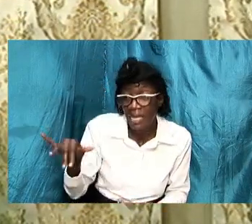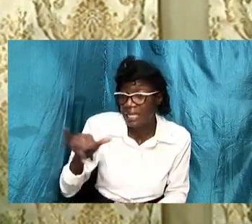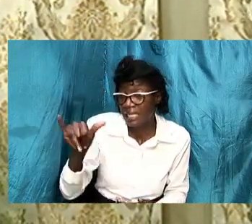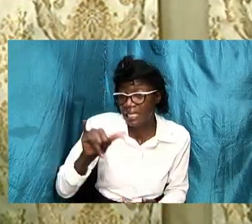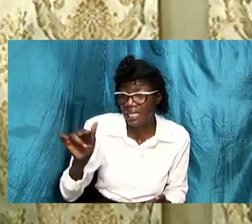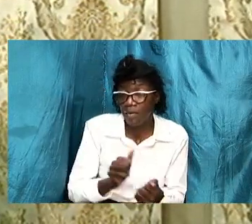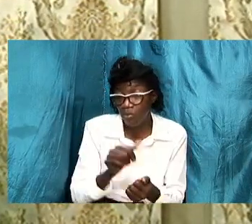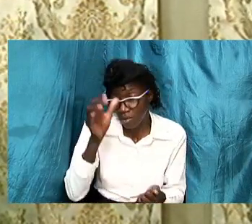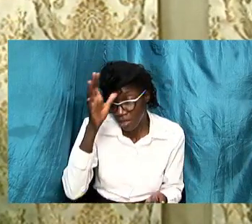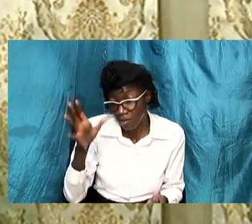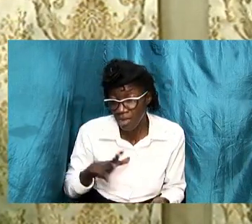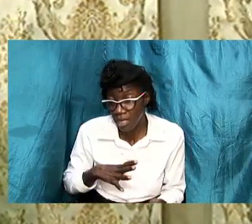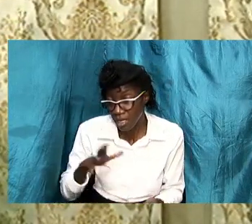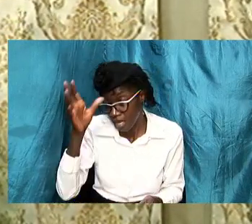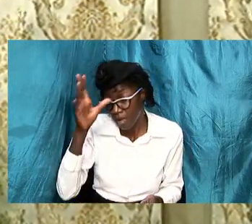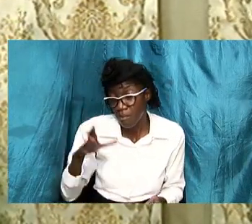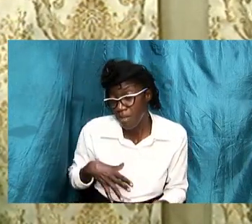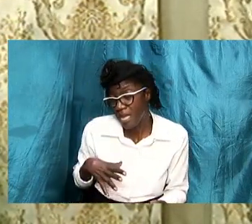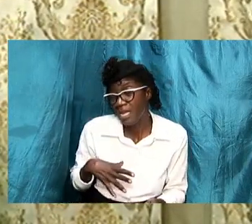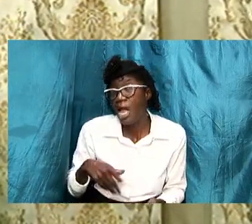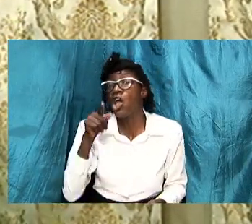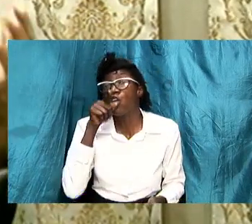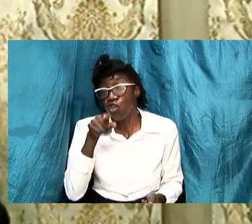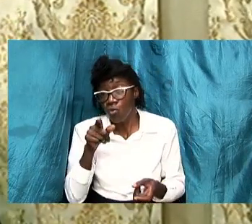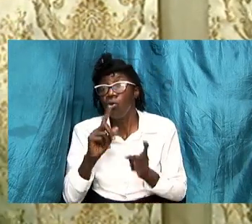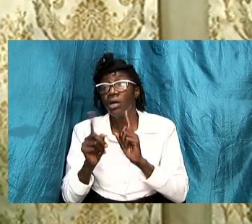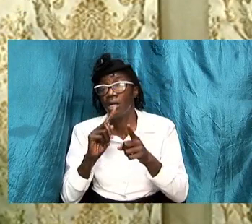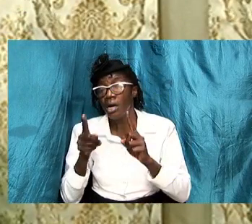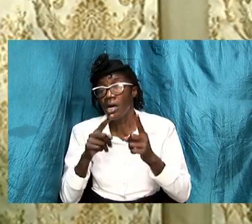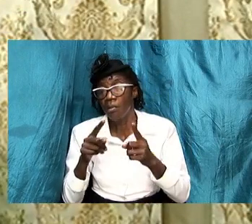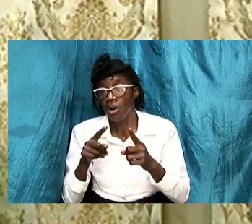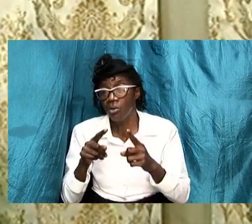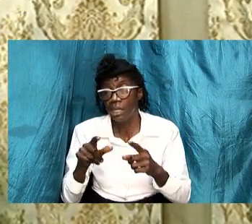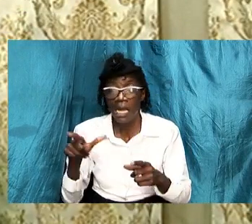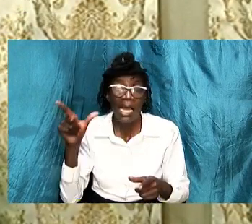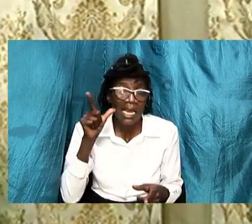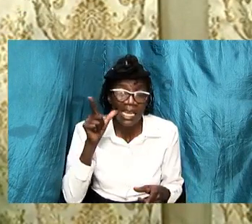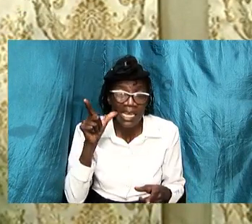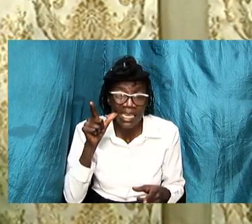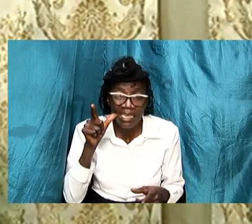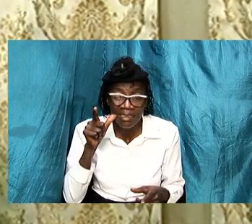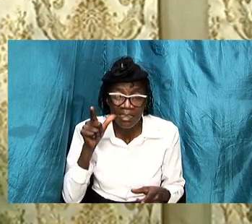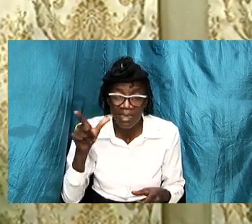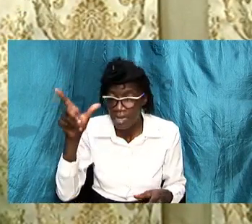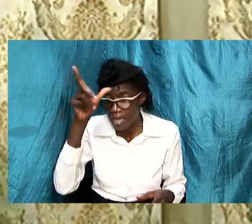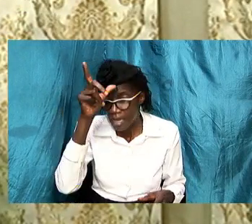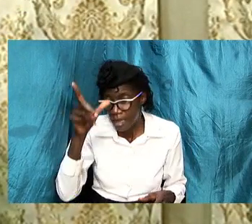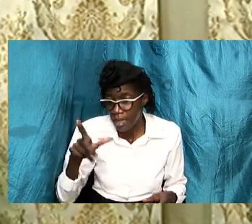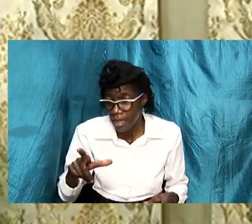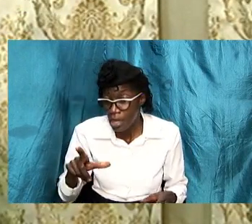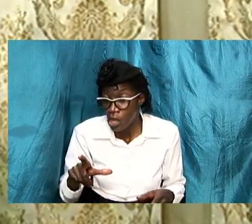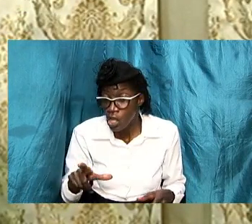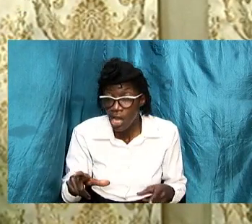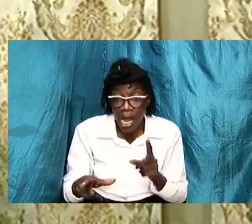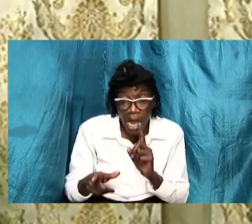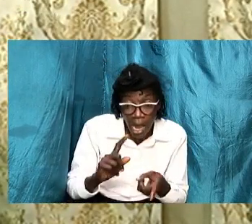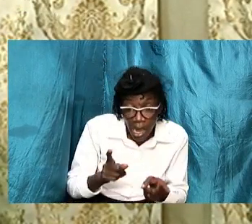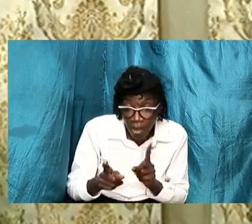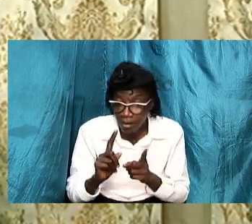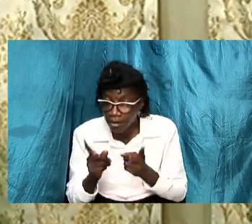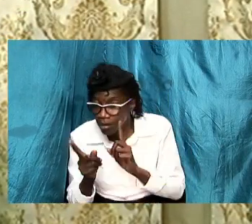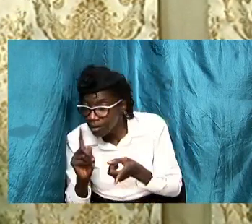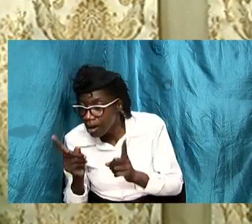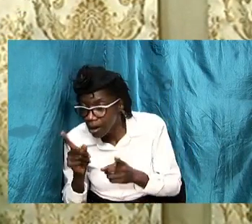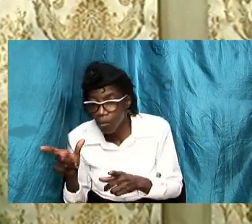and men you talk about ladies and you're in your little group you're like a male group having your man talk you ever hear the